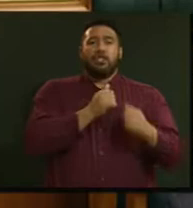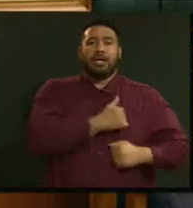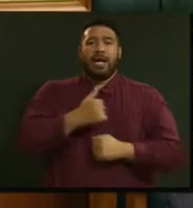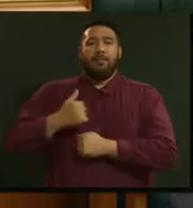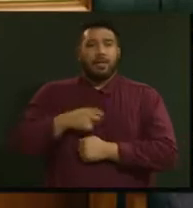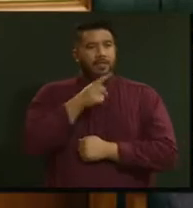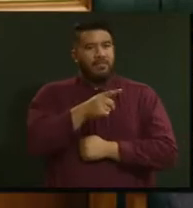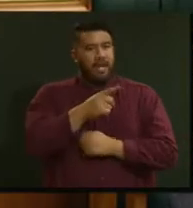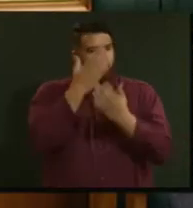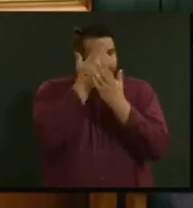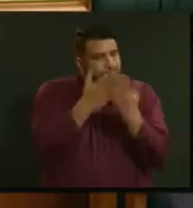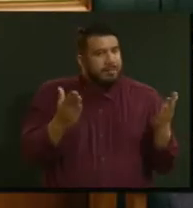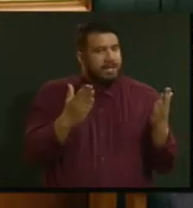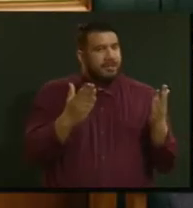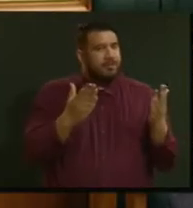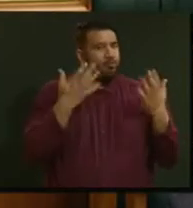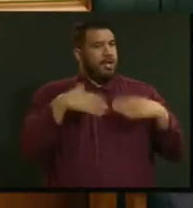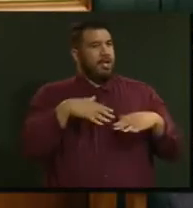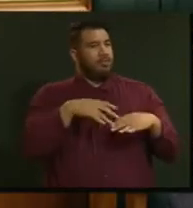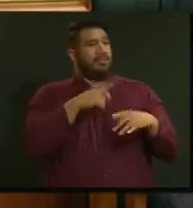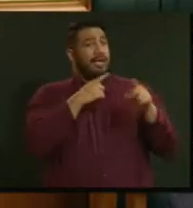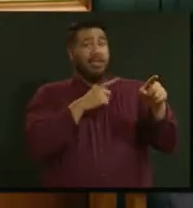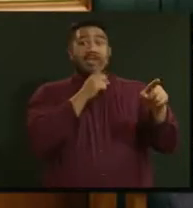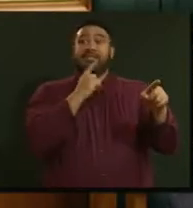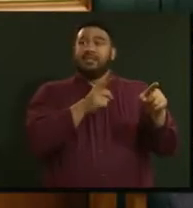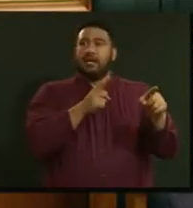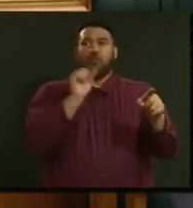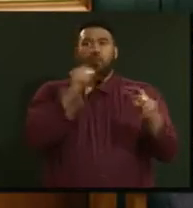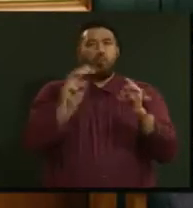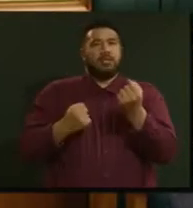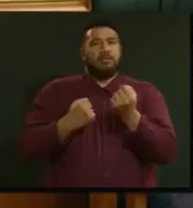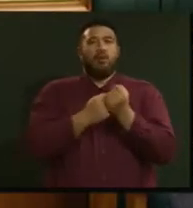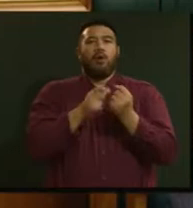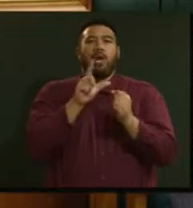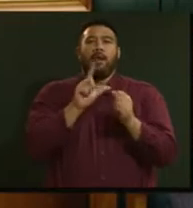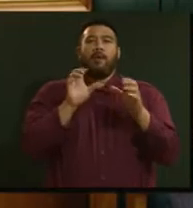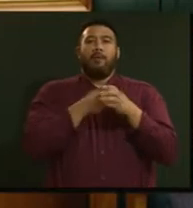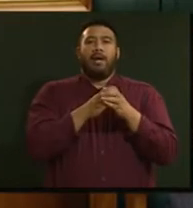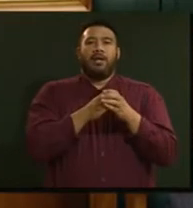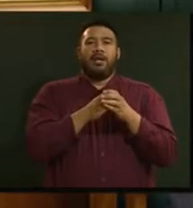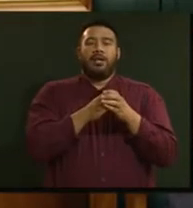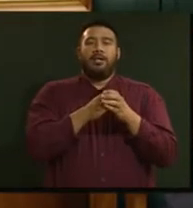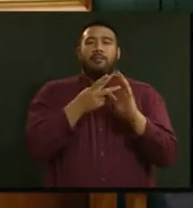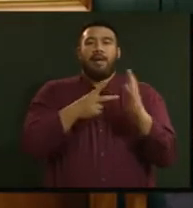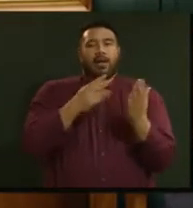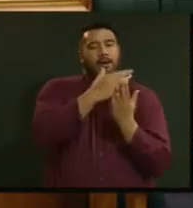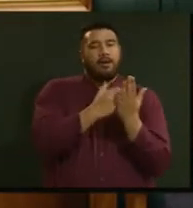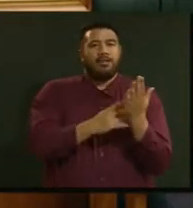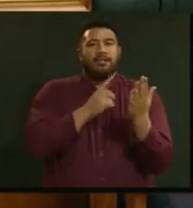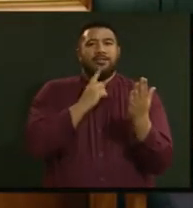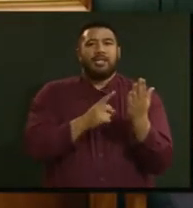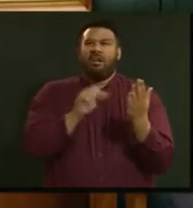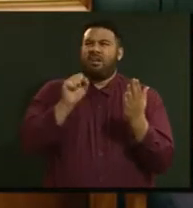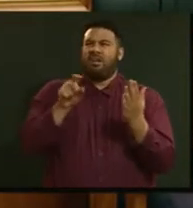respected social agency, who today endorsed Labor's Kiwi Build Plan and said, and I quote, rather than